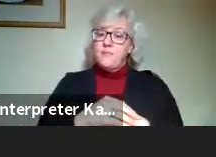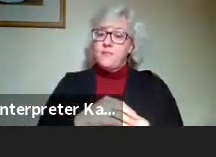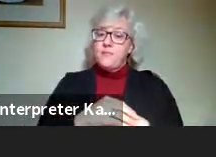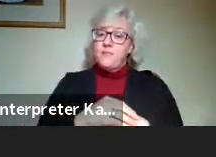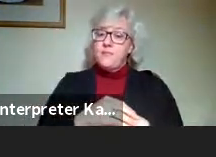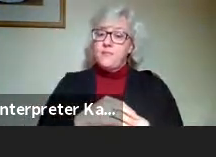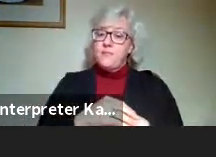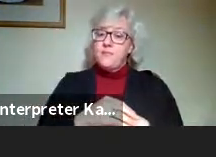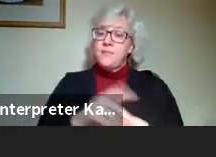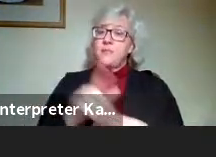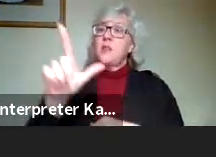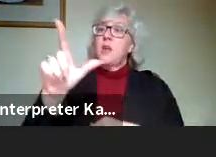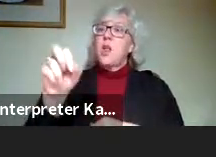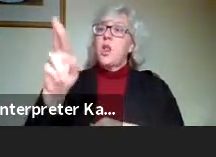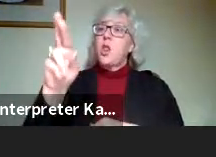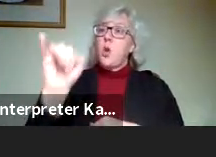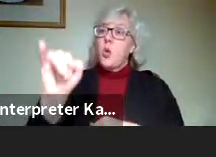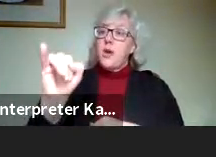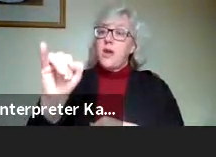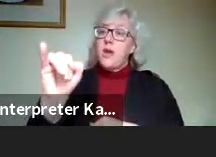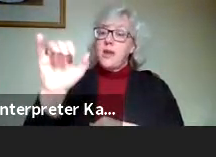Lori Spickle,